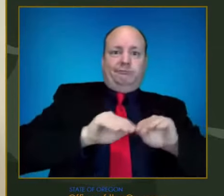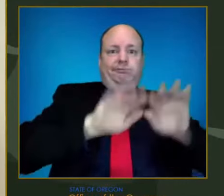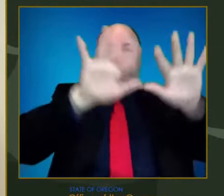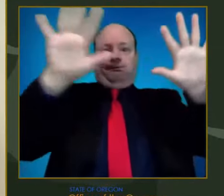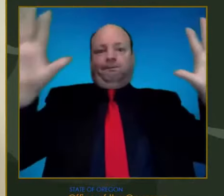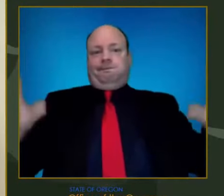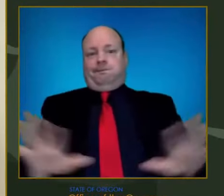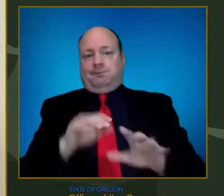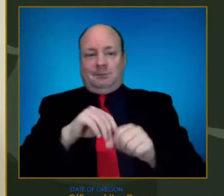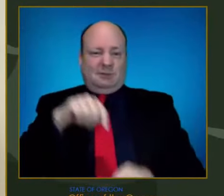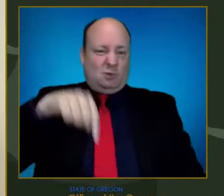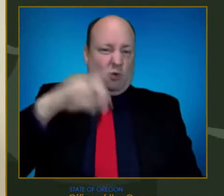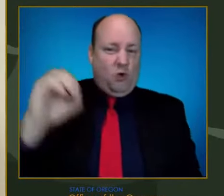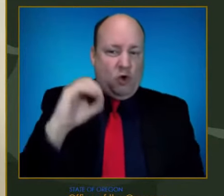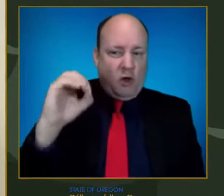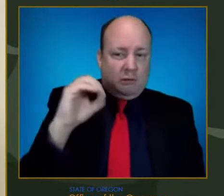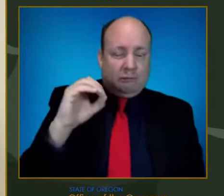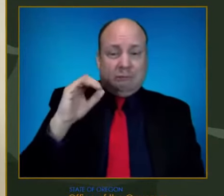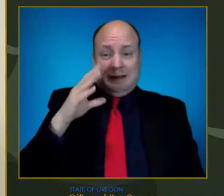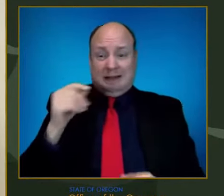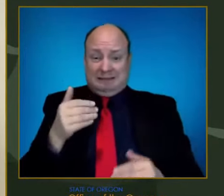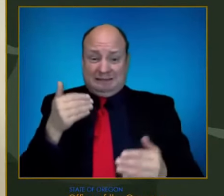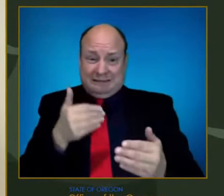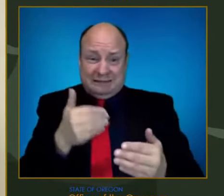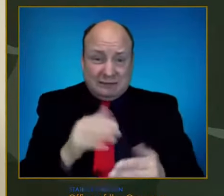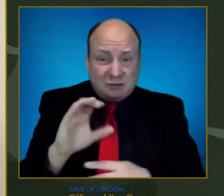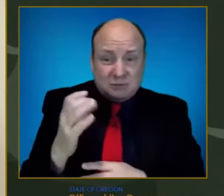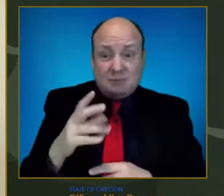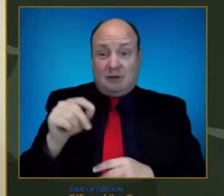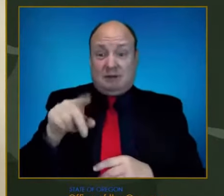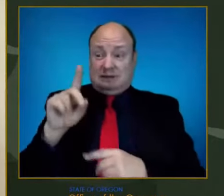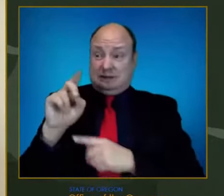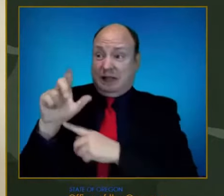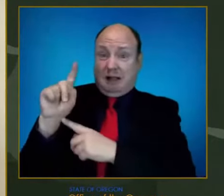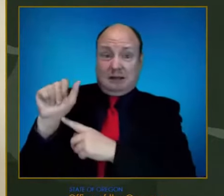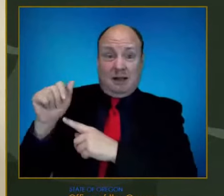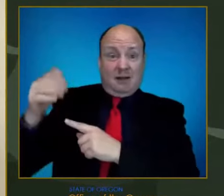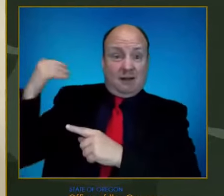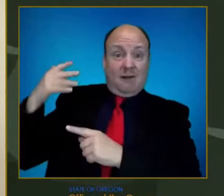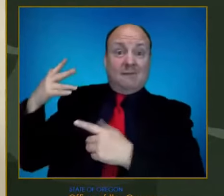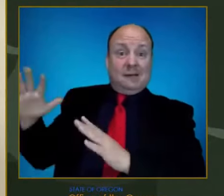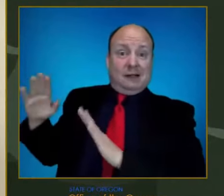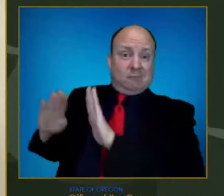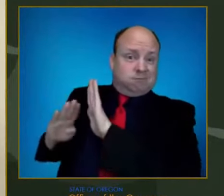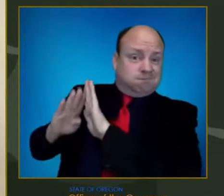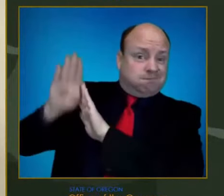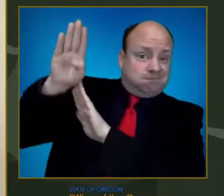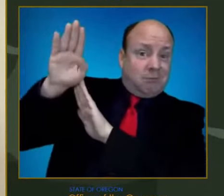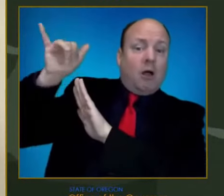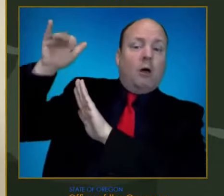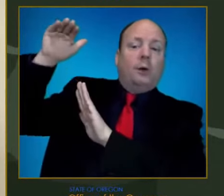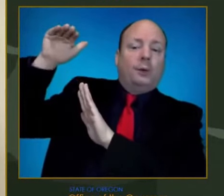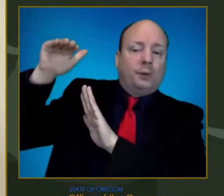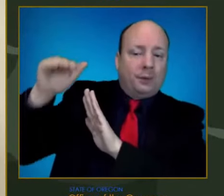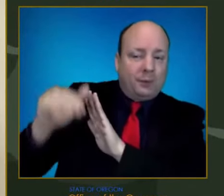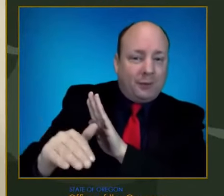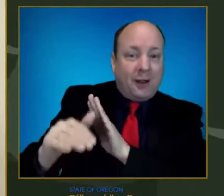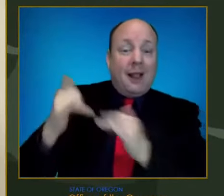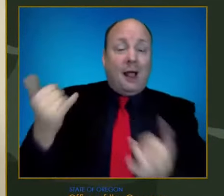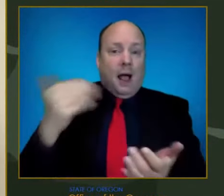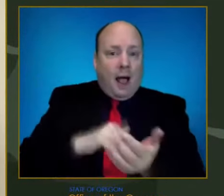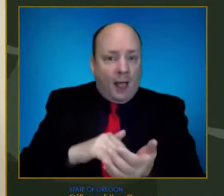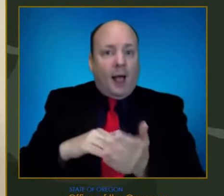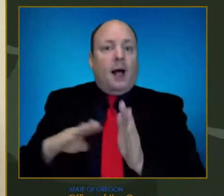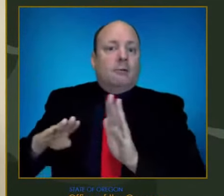as we seem to be reaching the tail end of the Delta surge. We are all still learning a lot about this new